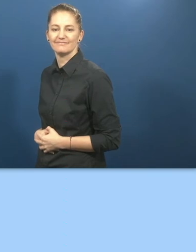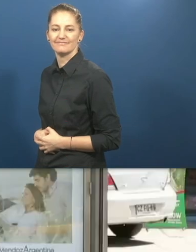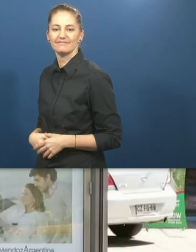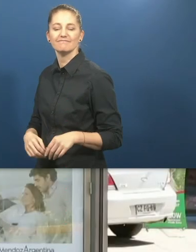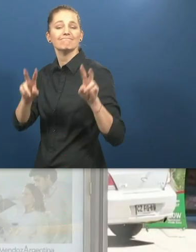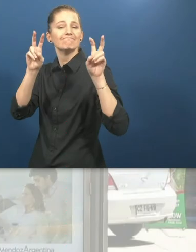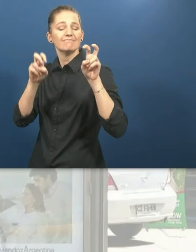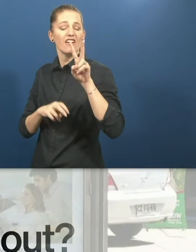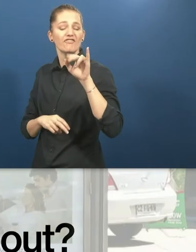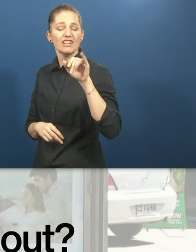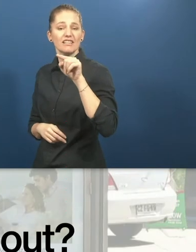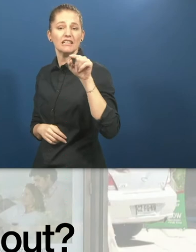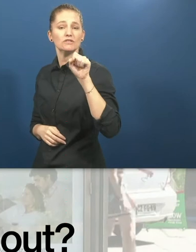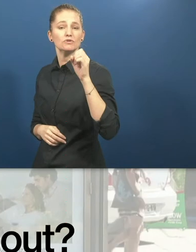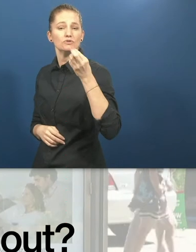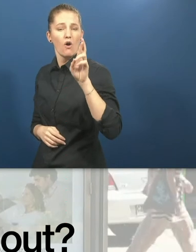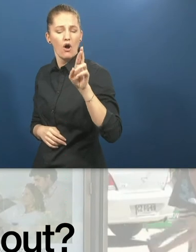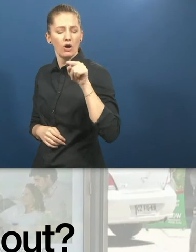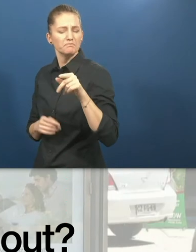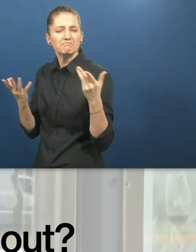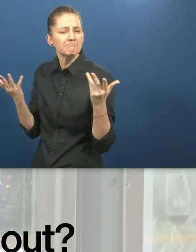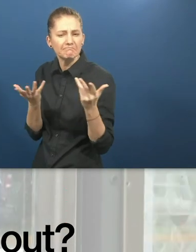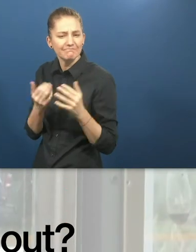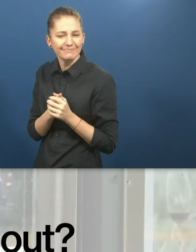What is Visor about?